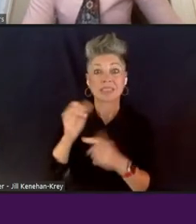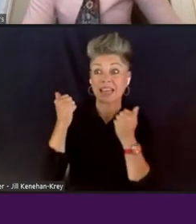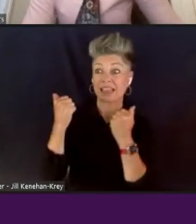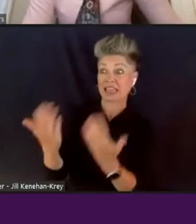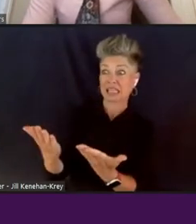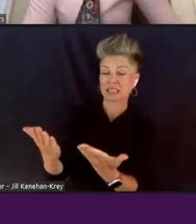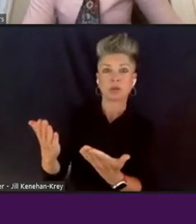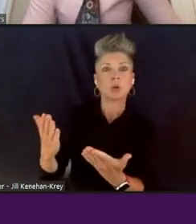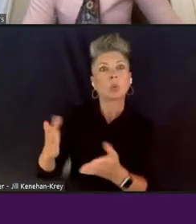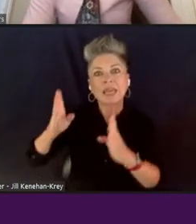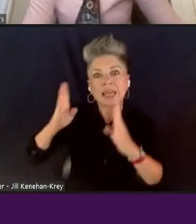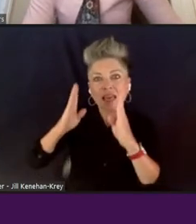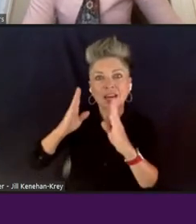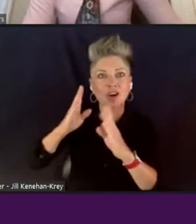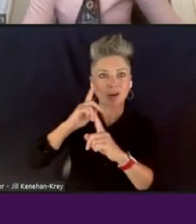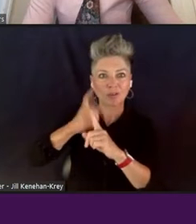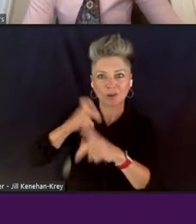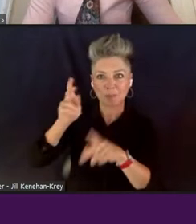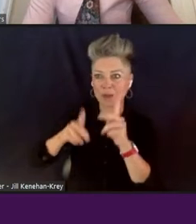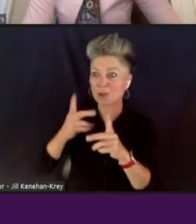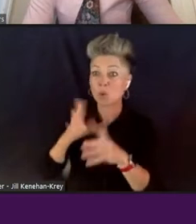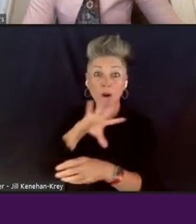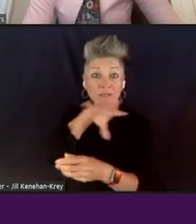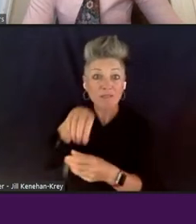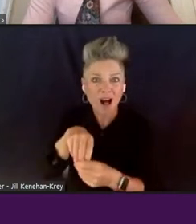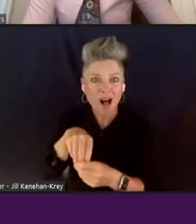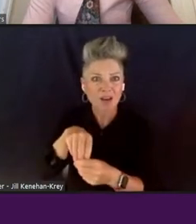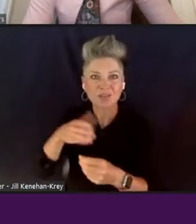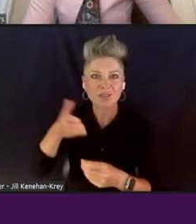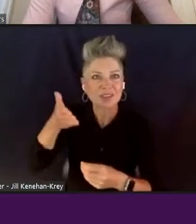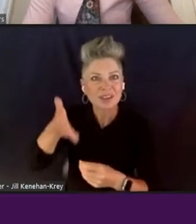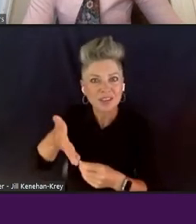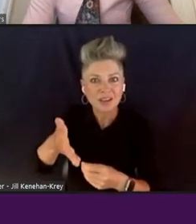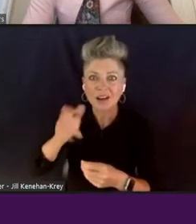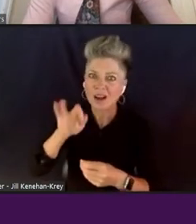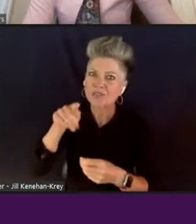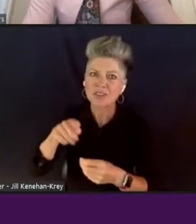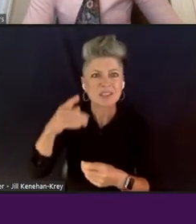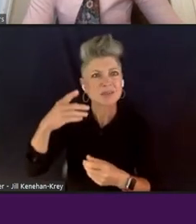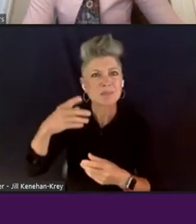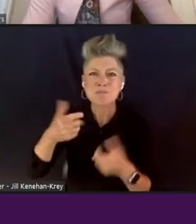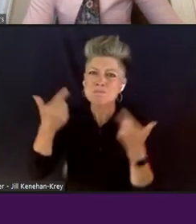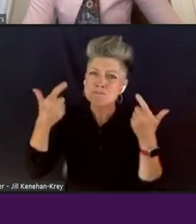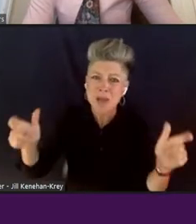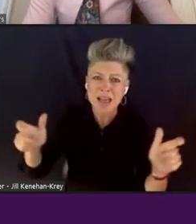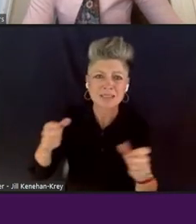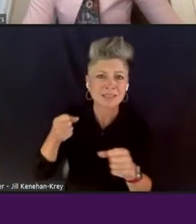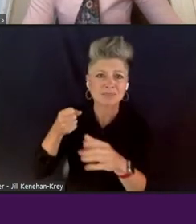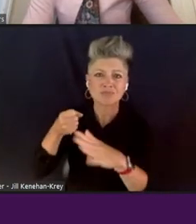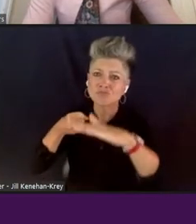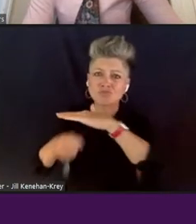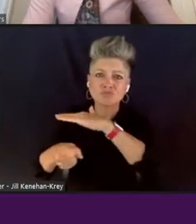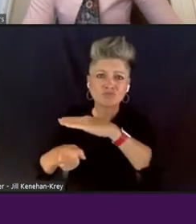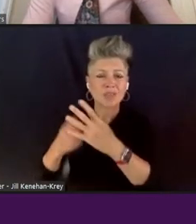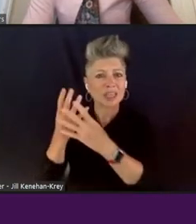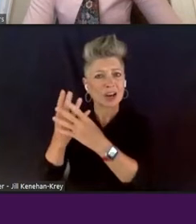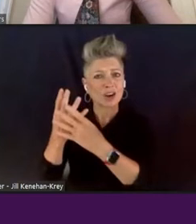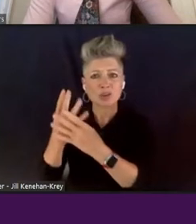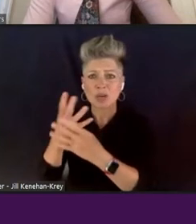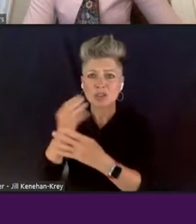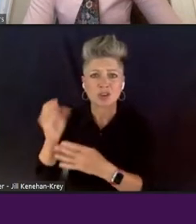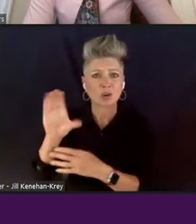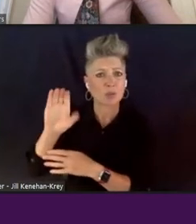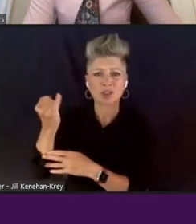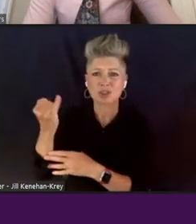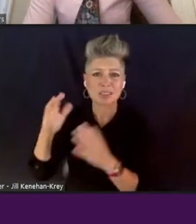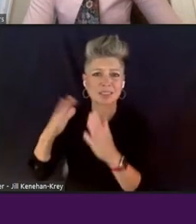who are involved on the front lines of this mass incarceration and criminal justice system. So all of these elements work together